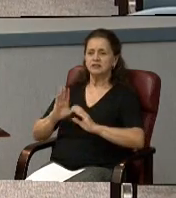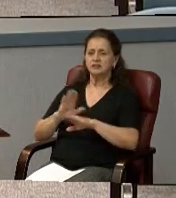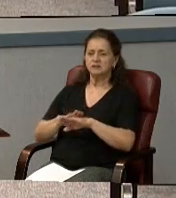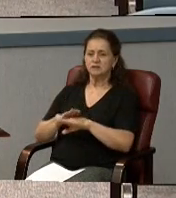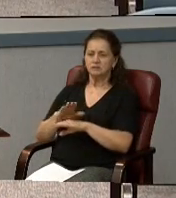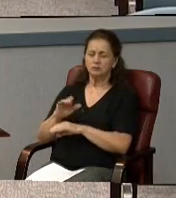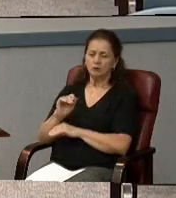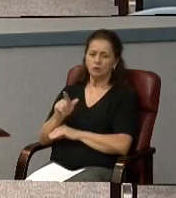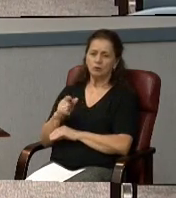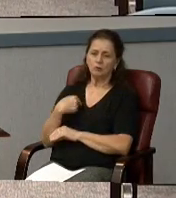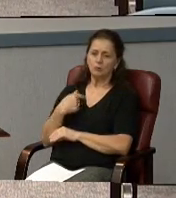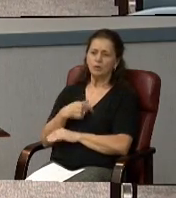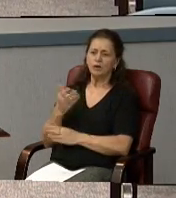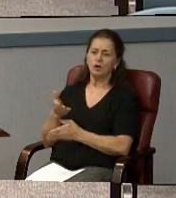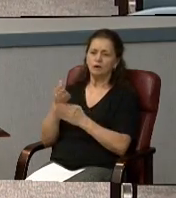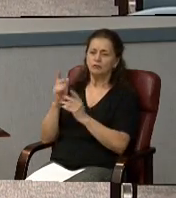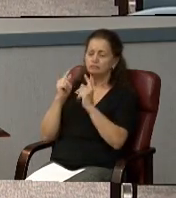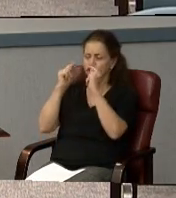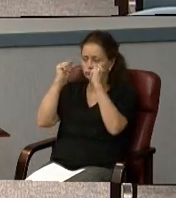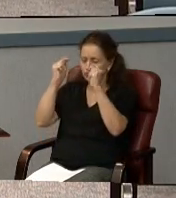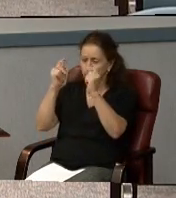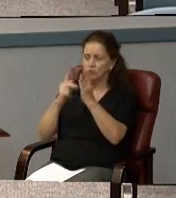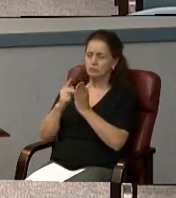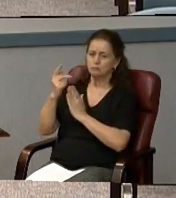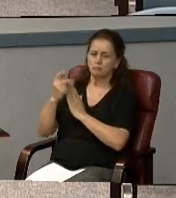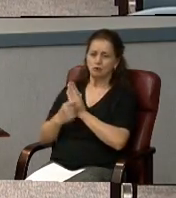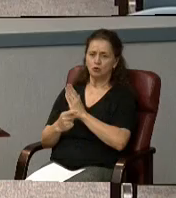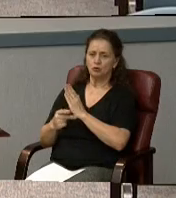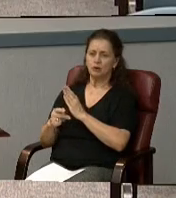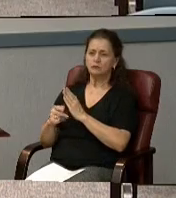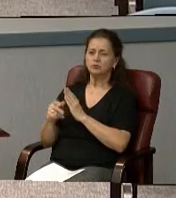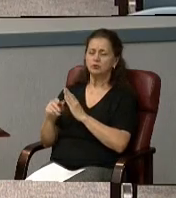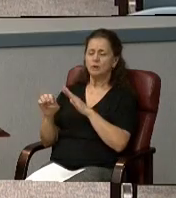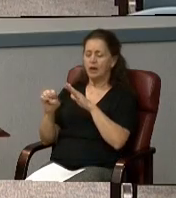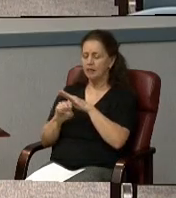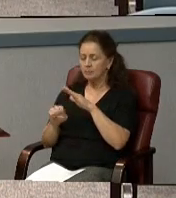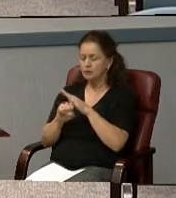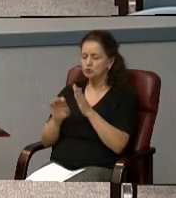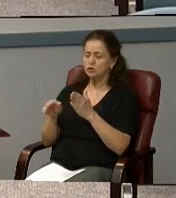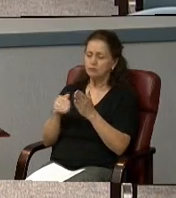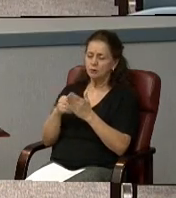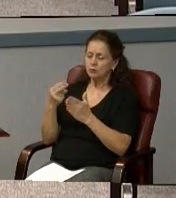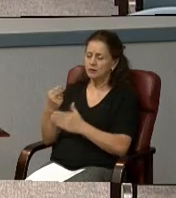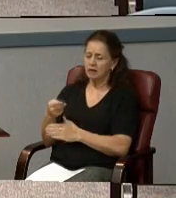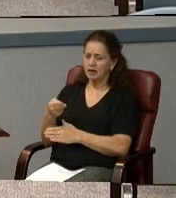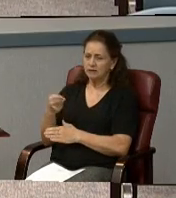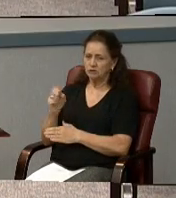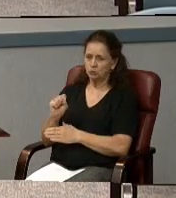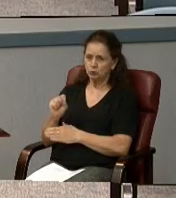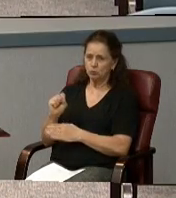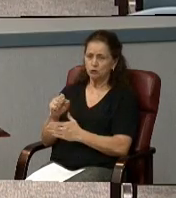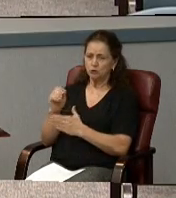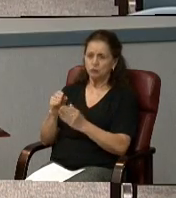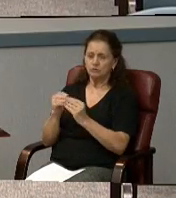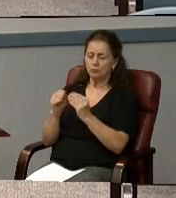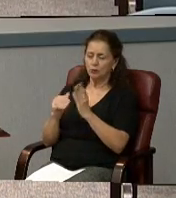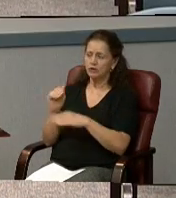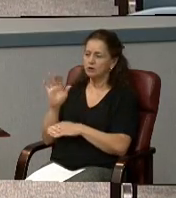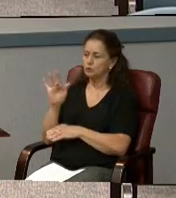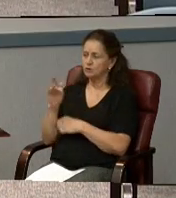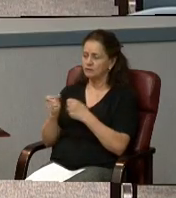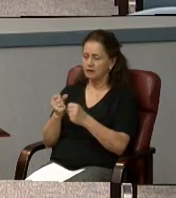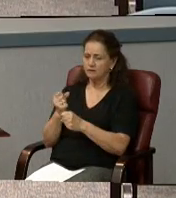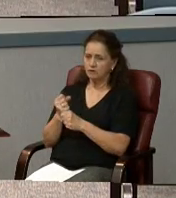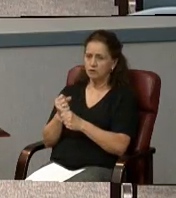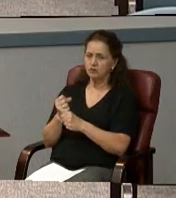We have offered a tutoring program to area elementary, middle, and high school students for more than 25 years. We are an